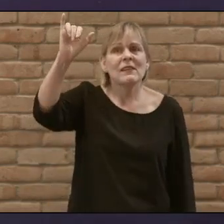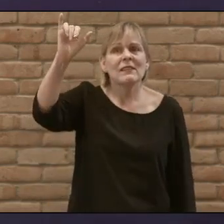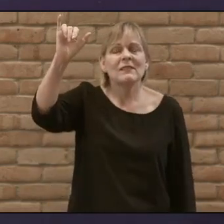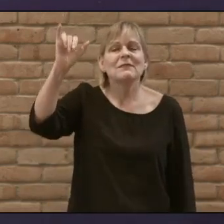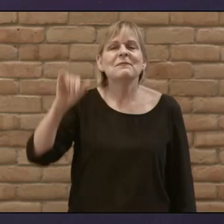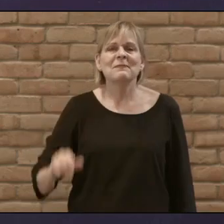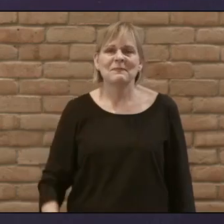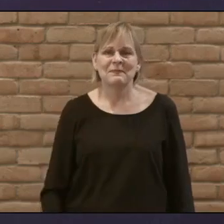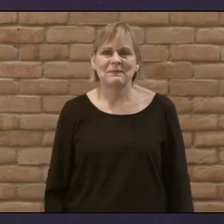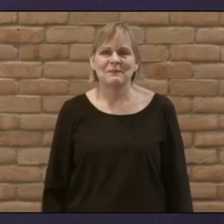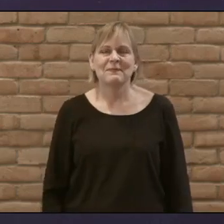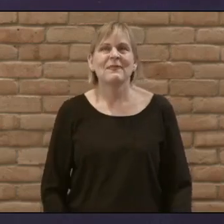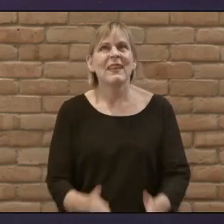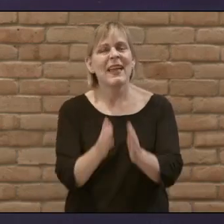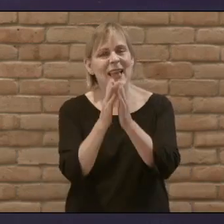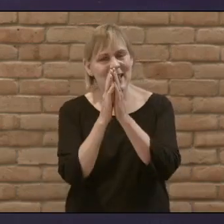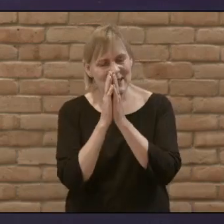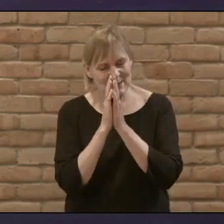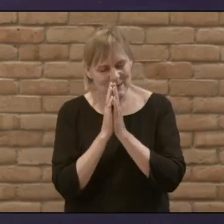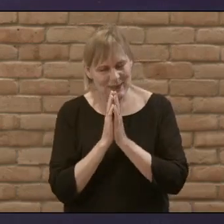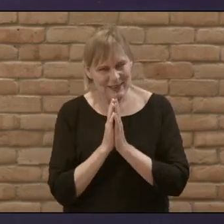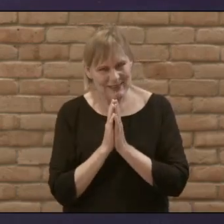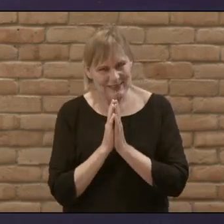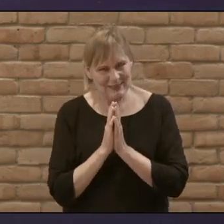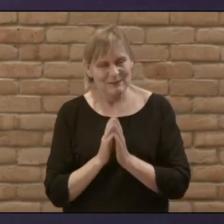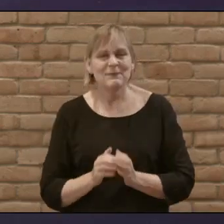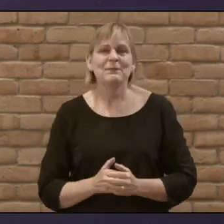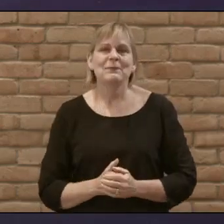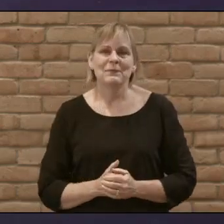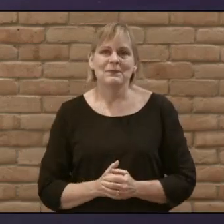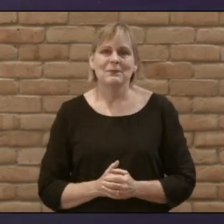the glory Forever and ever Amen